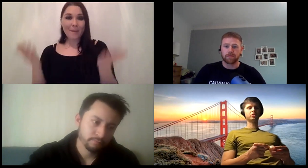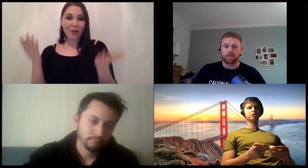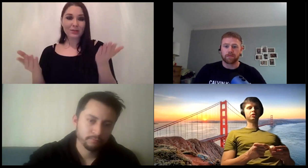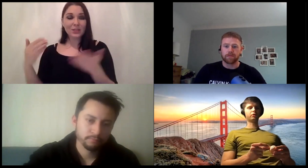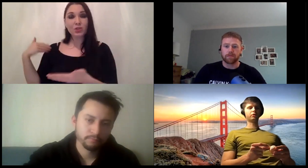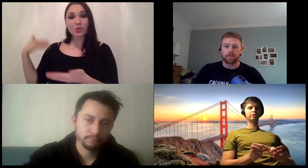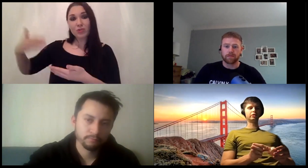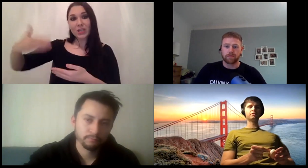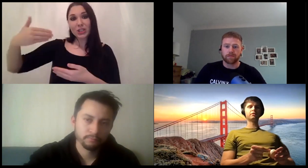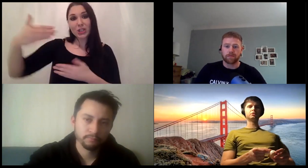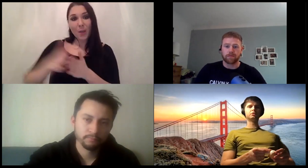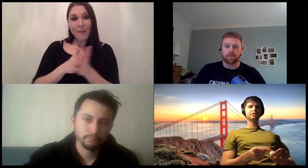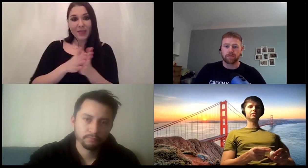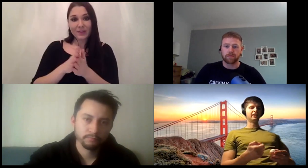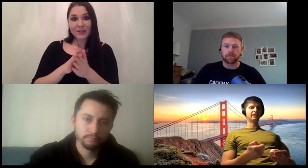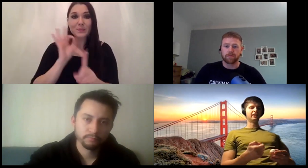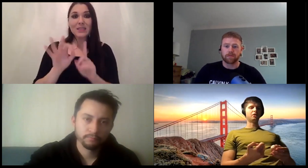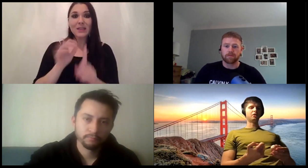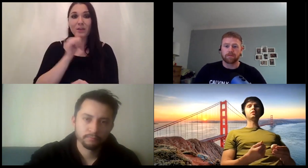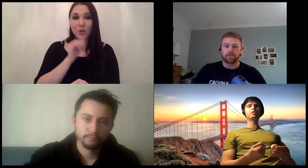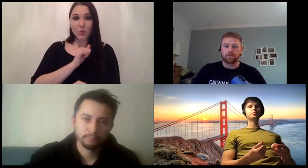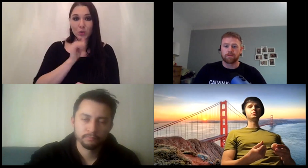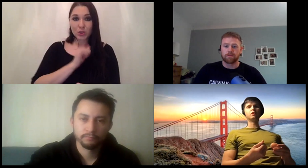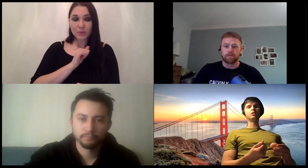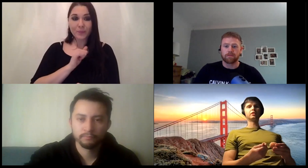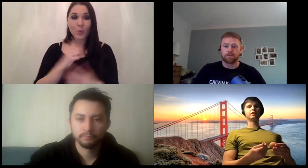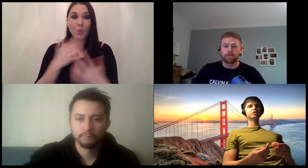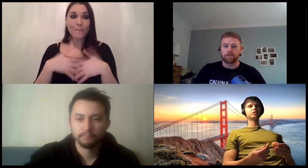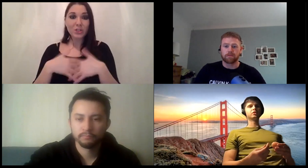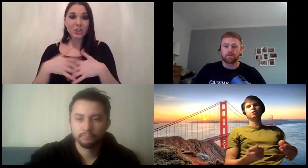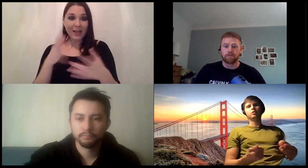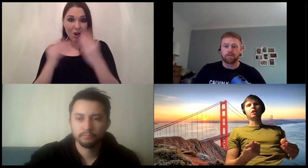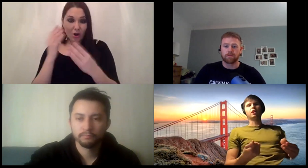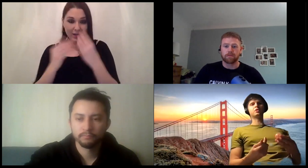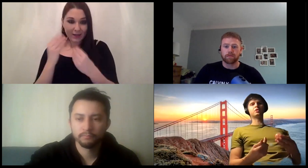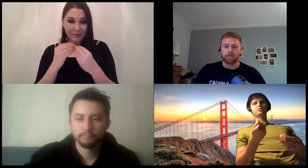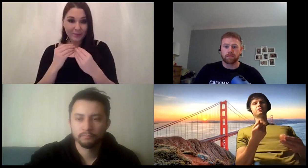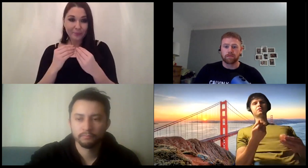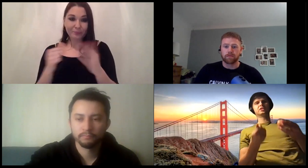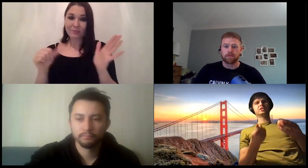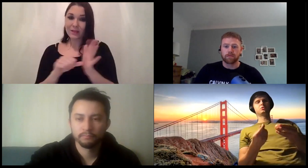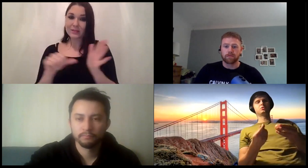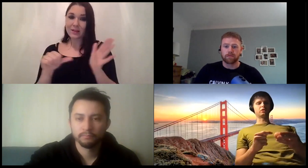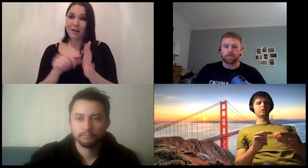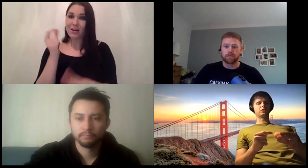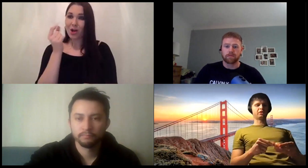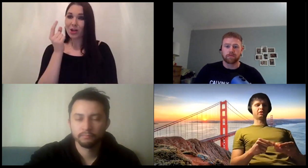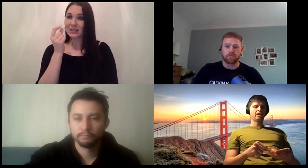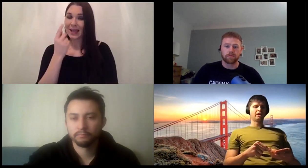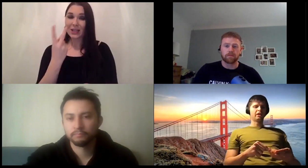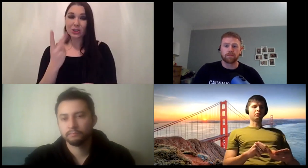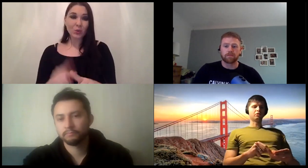methods for a very specific use case with machine learning so it's going to be hard because you have to understand two totally different